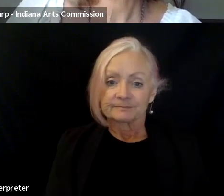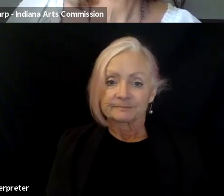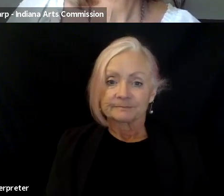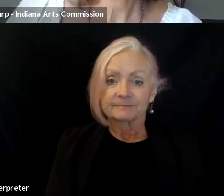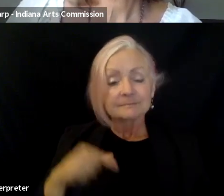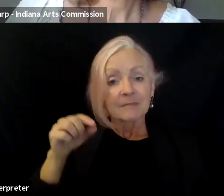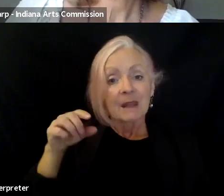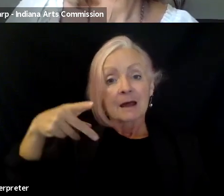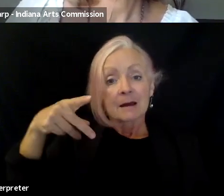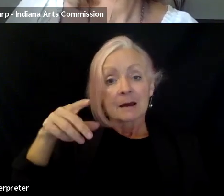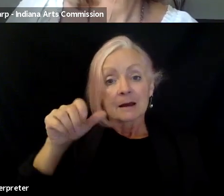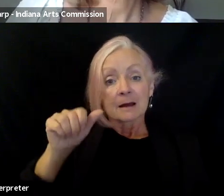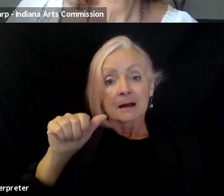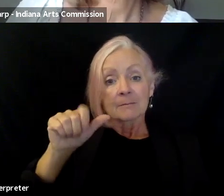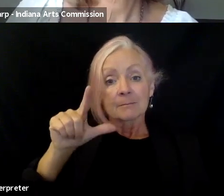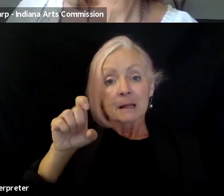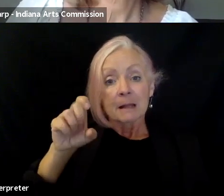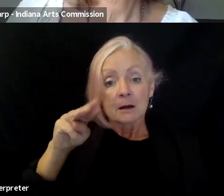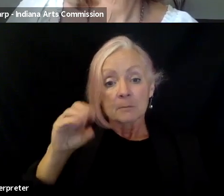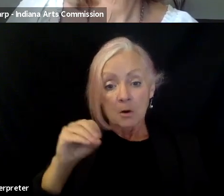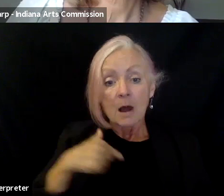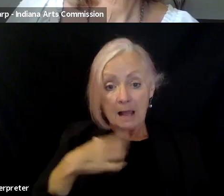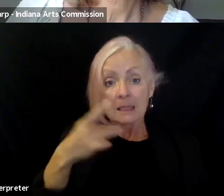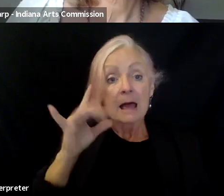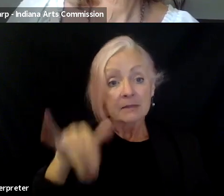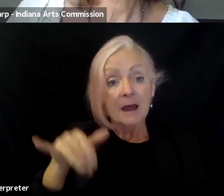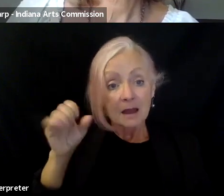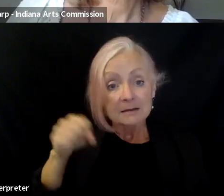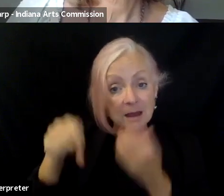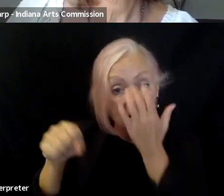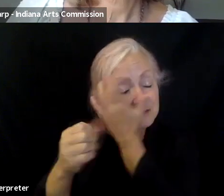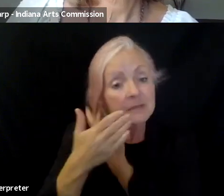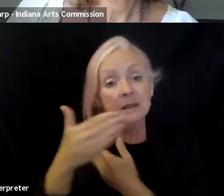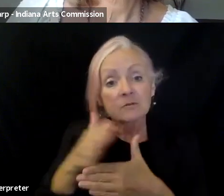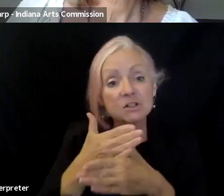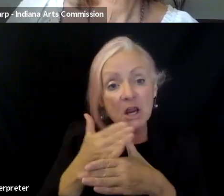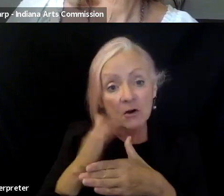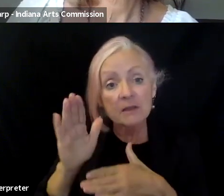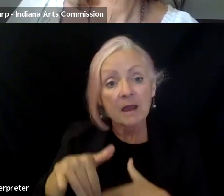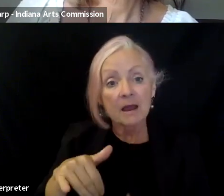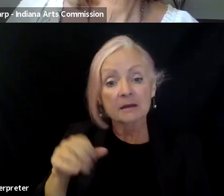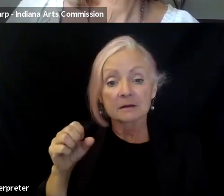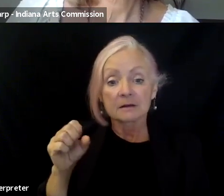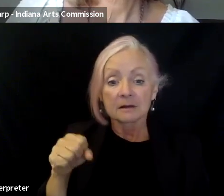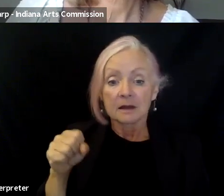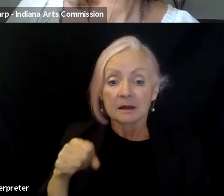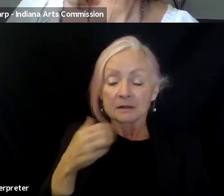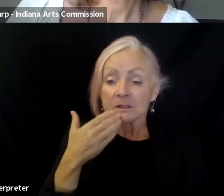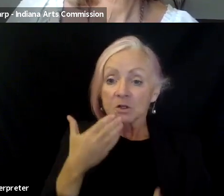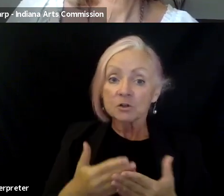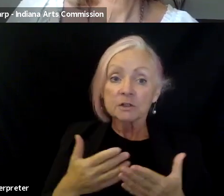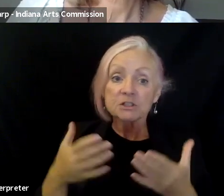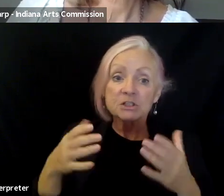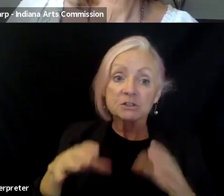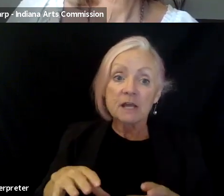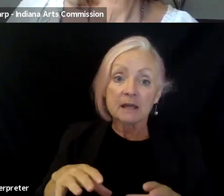that. Definitely, Anna, thank you for sharing. And it is a good opportunity to really, um, bring power to the